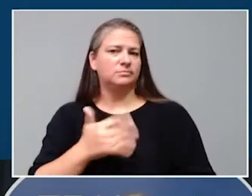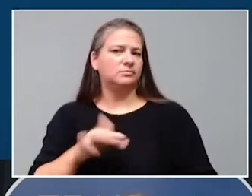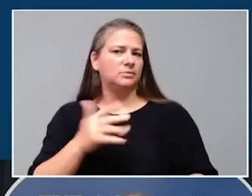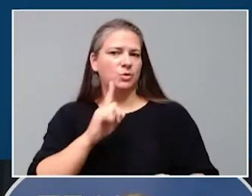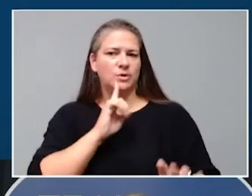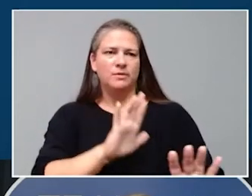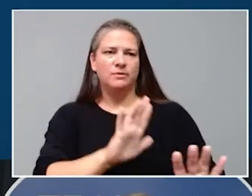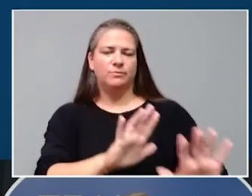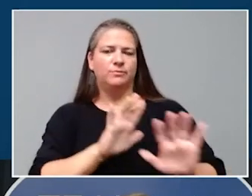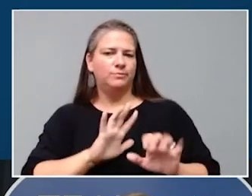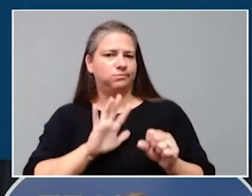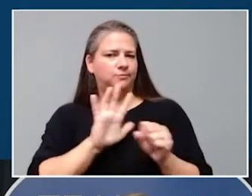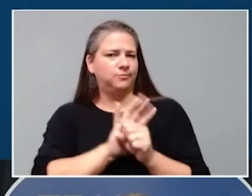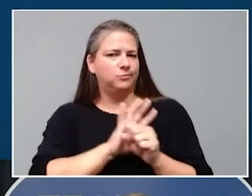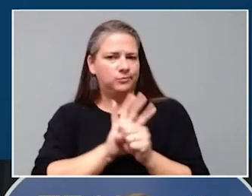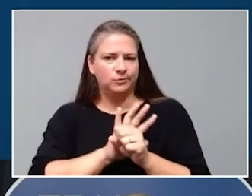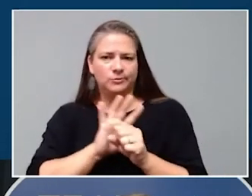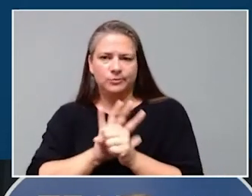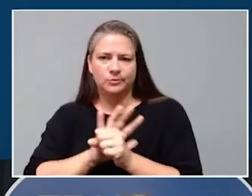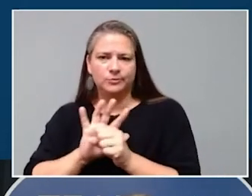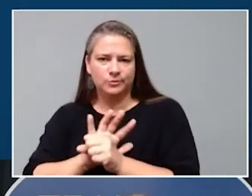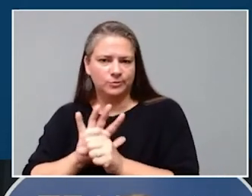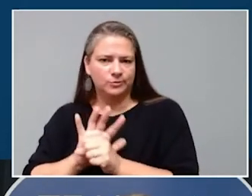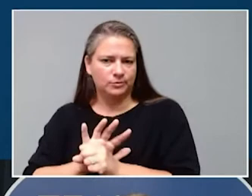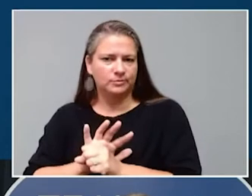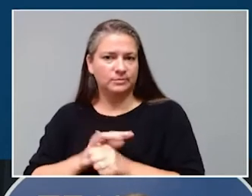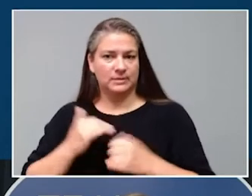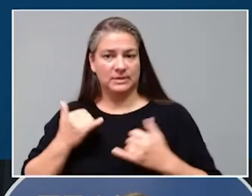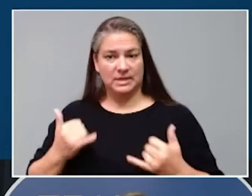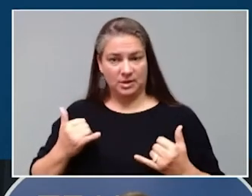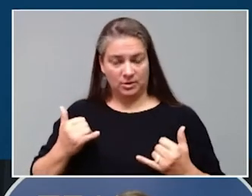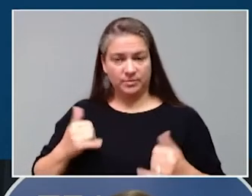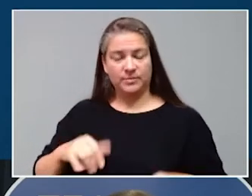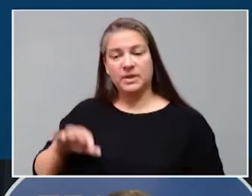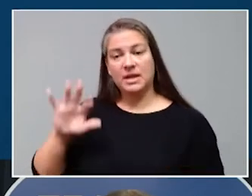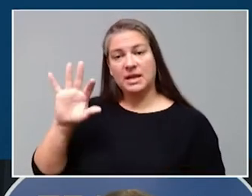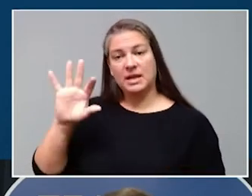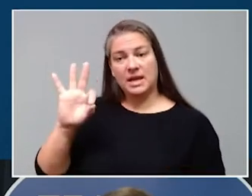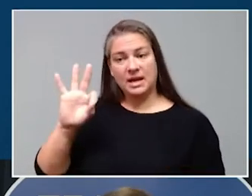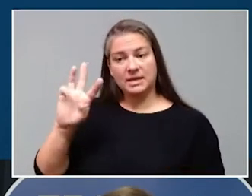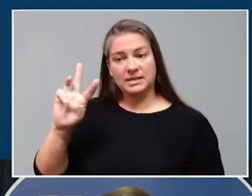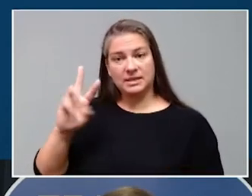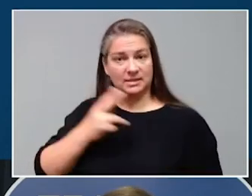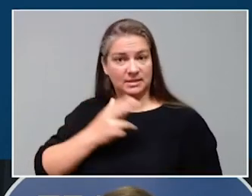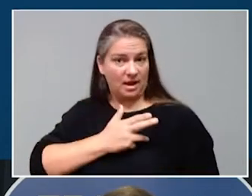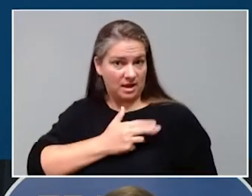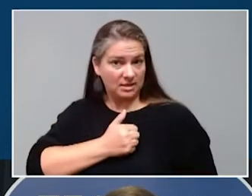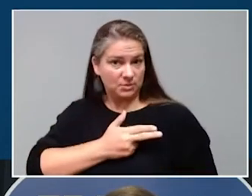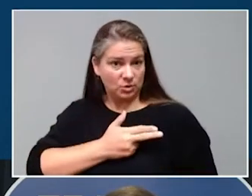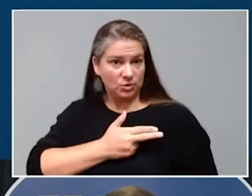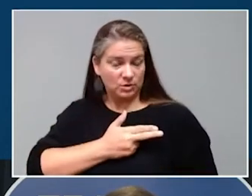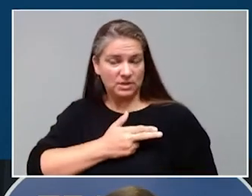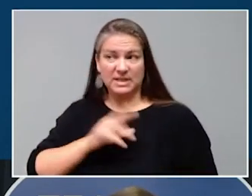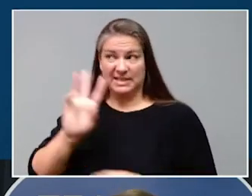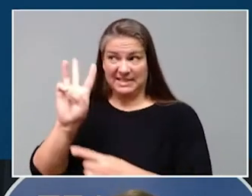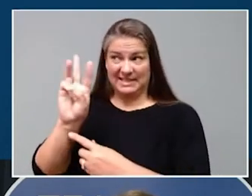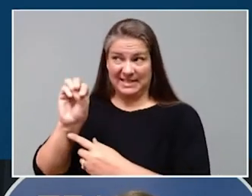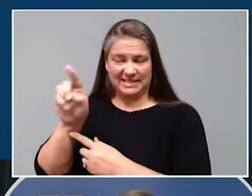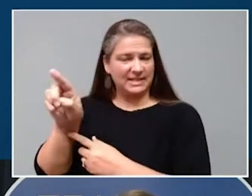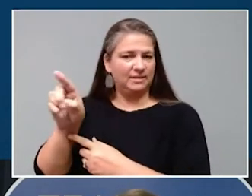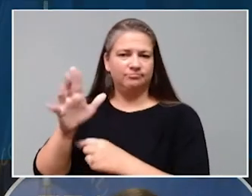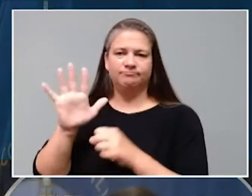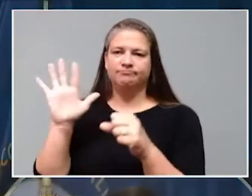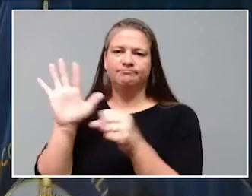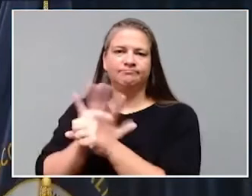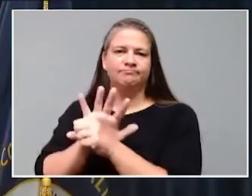As of today, 60 of our 96 hospitals are reporting critical staffing shortages. And as of today, we have the fewest